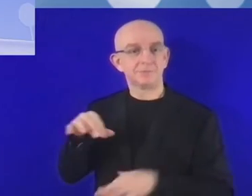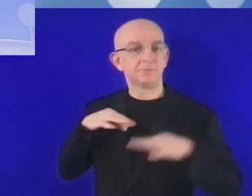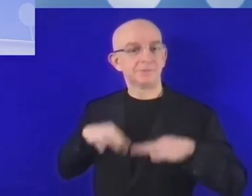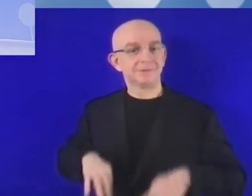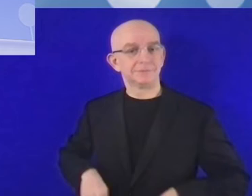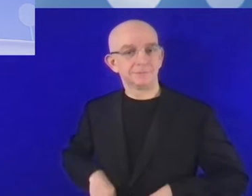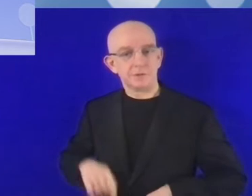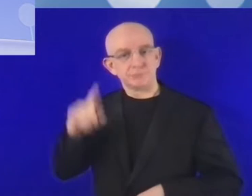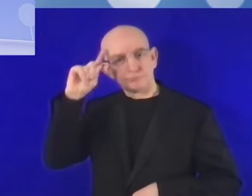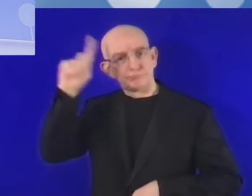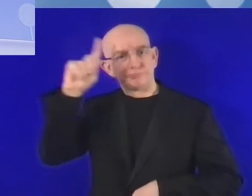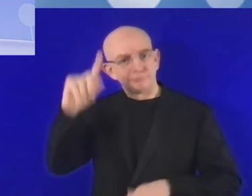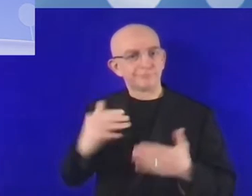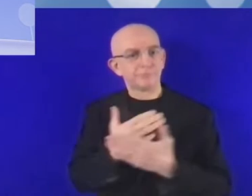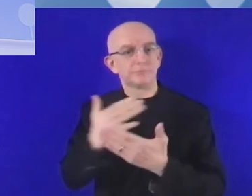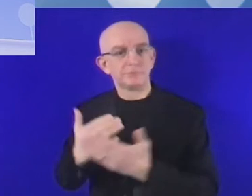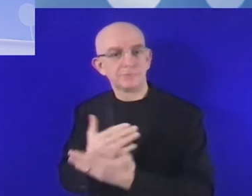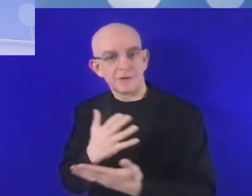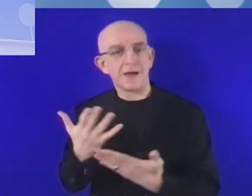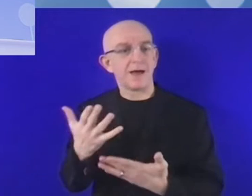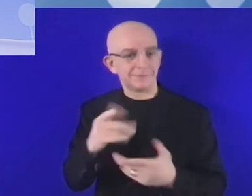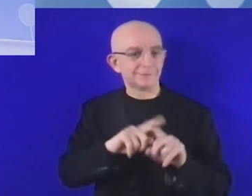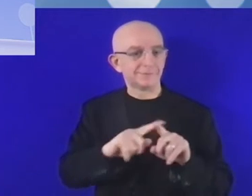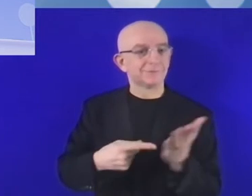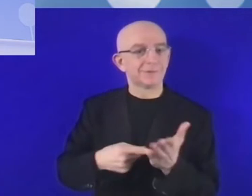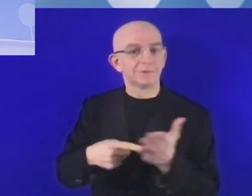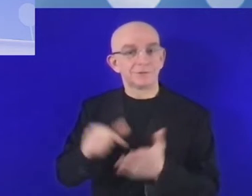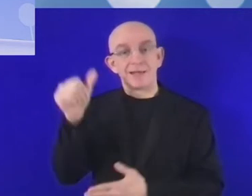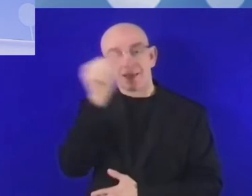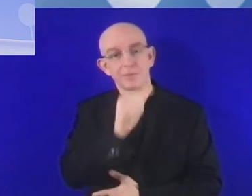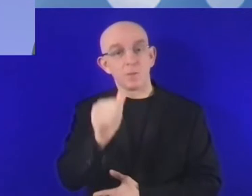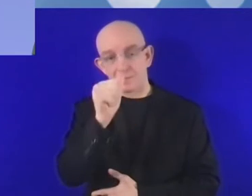Ms. Czerwińska, Vice President, European Investment Bank.